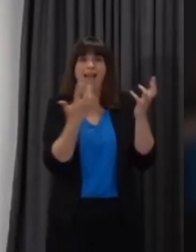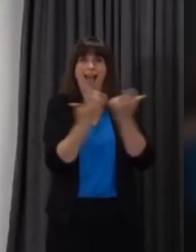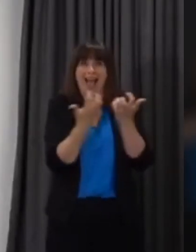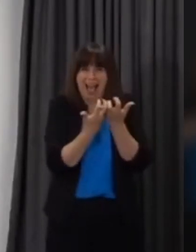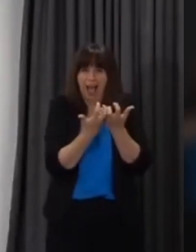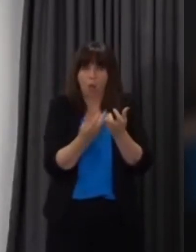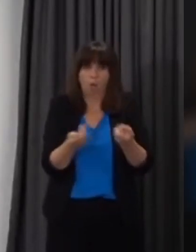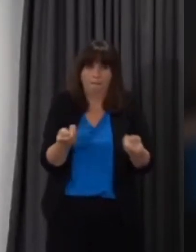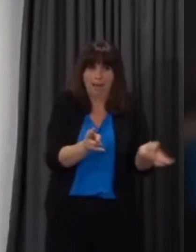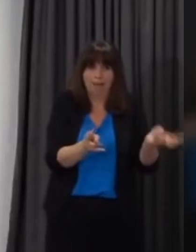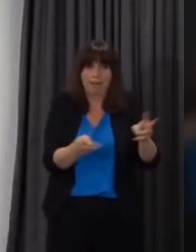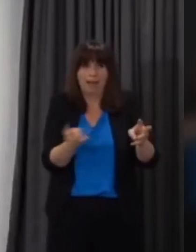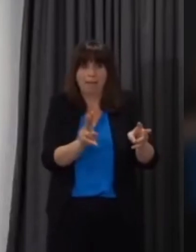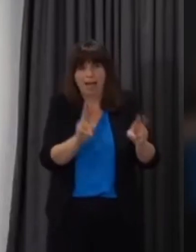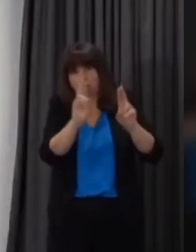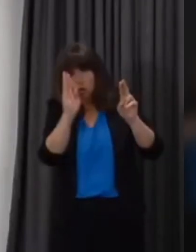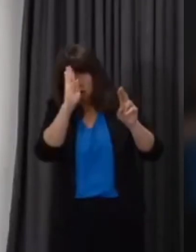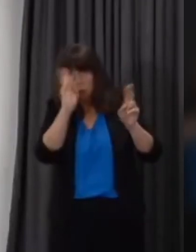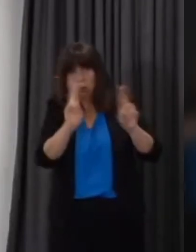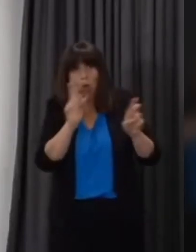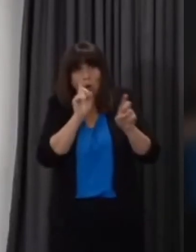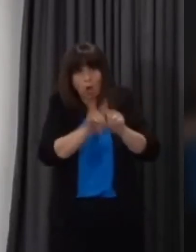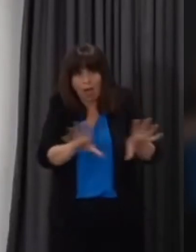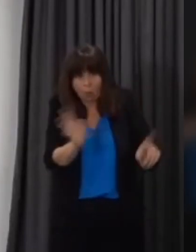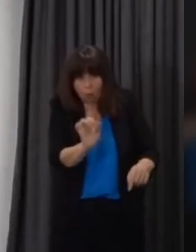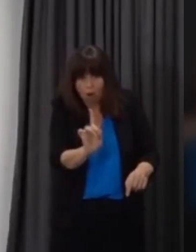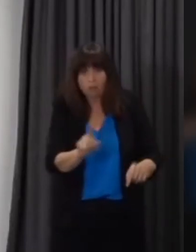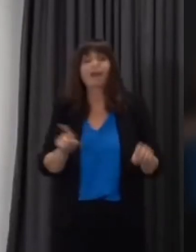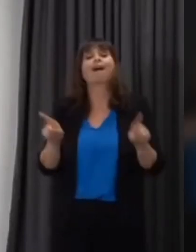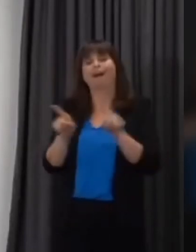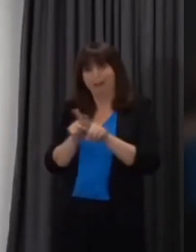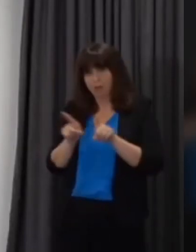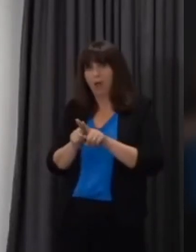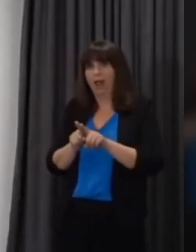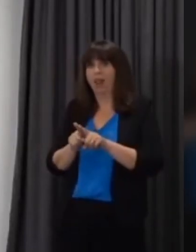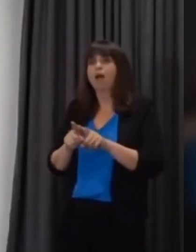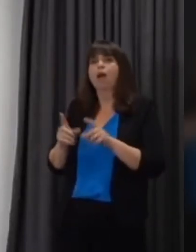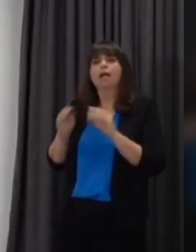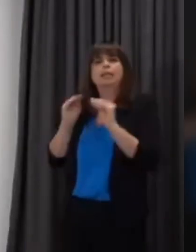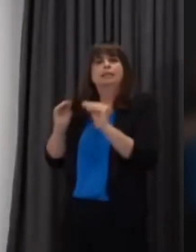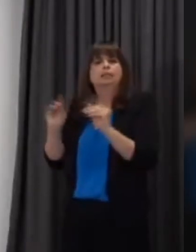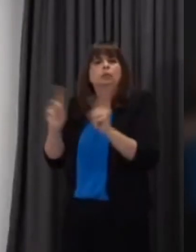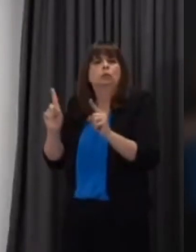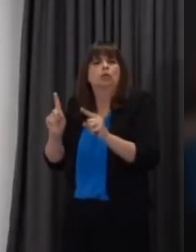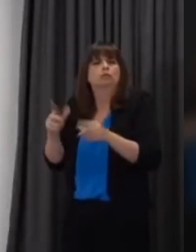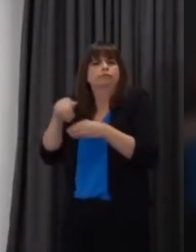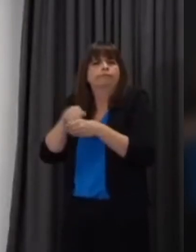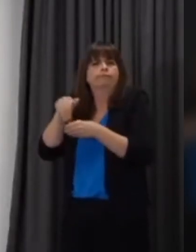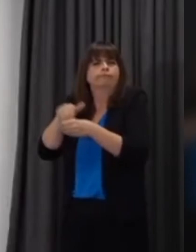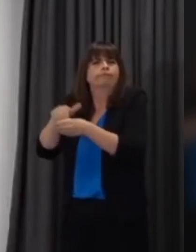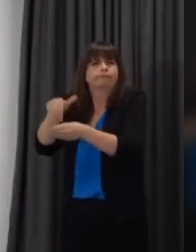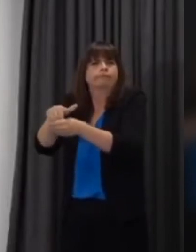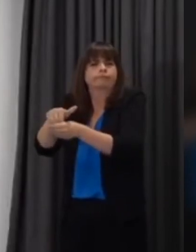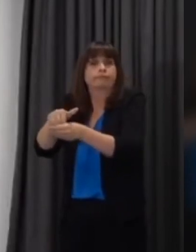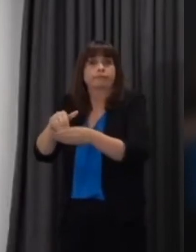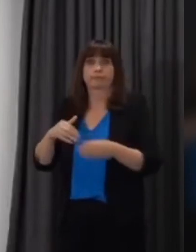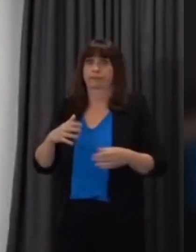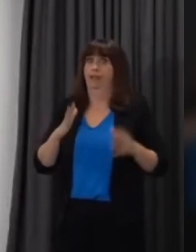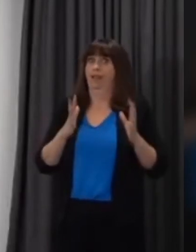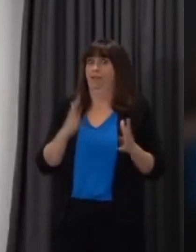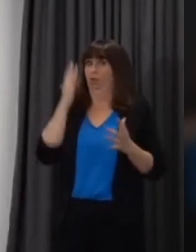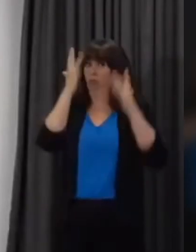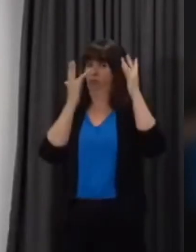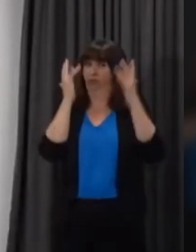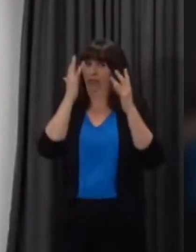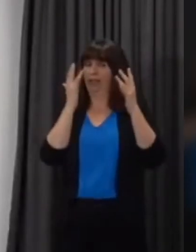to school but also the educational approaches of what we need to do when we get more children back to school we'll also need to concentrate on continuing to